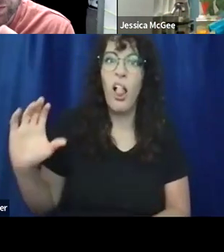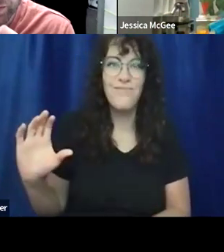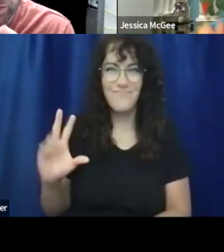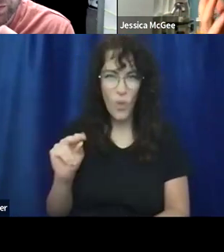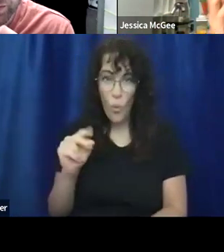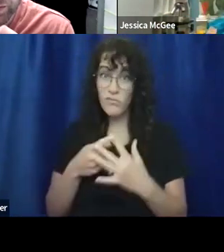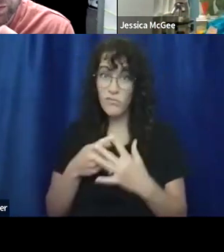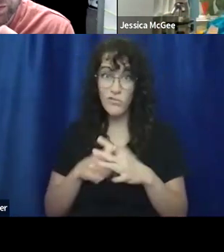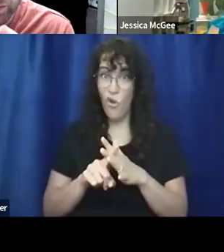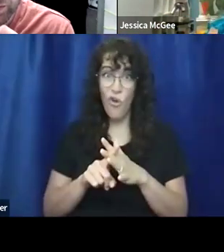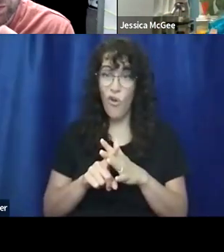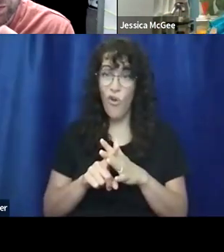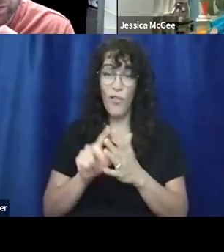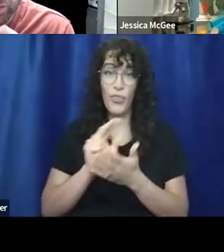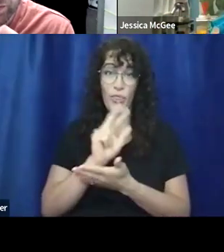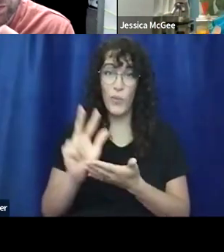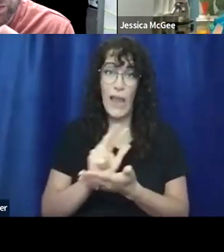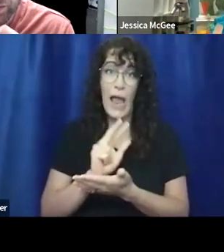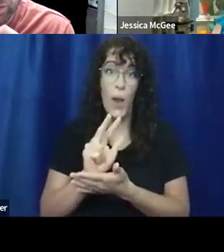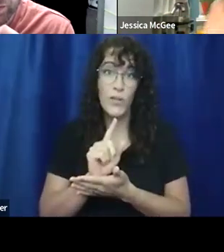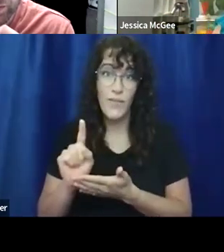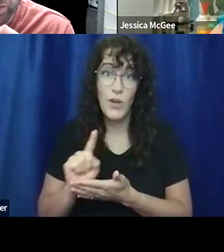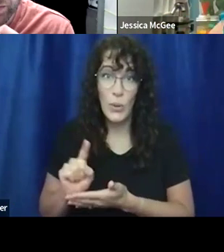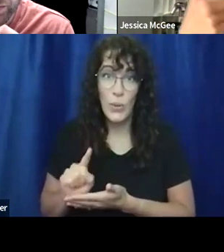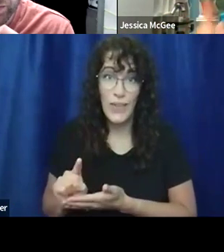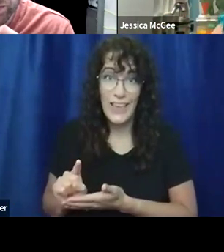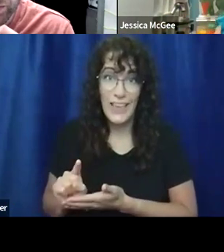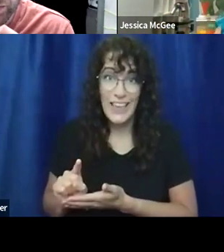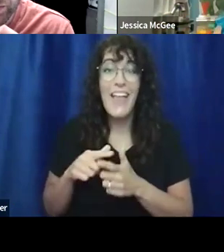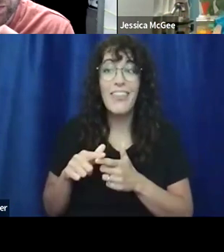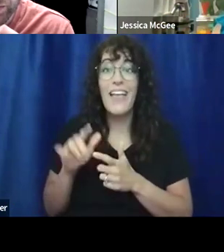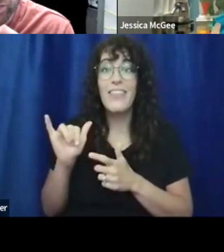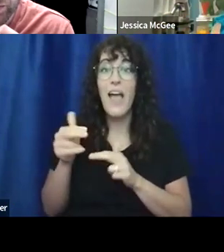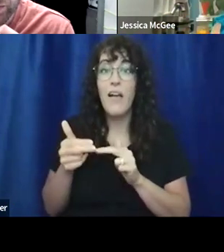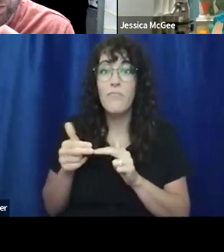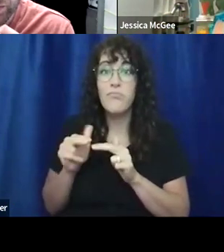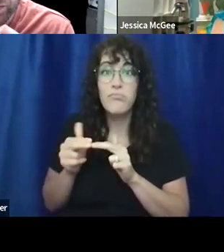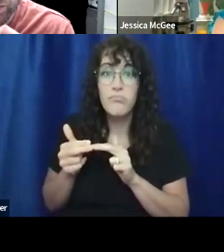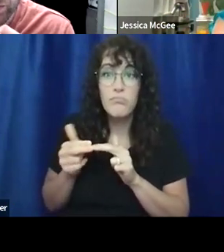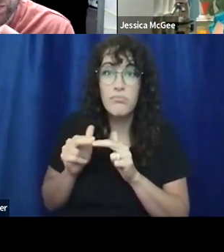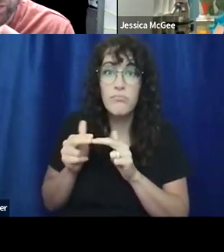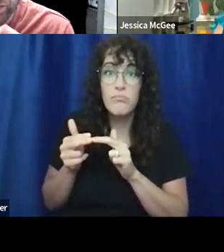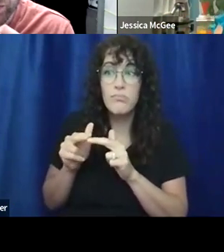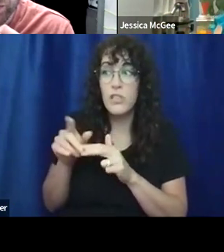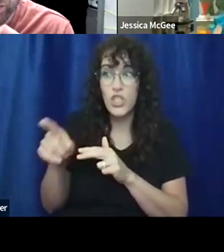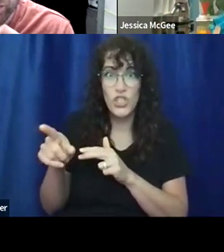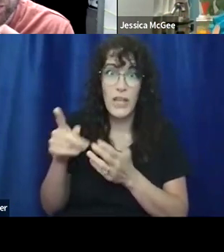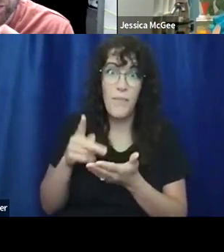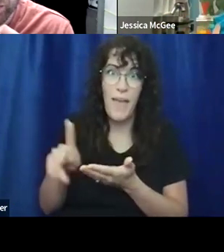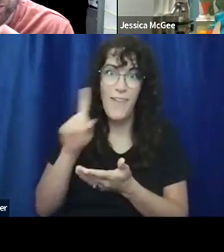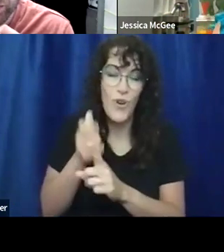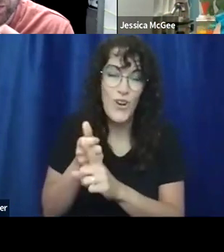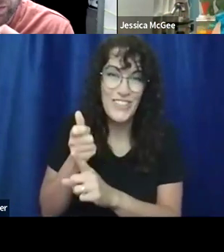started off with three hours a week. And then, you know, we bumped that up as she basically paid for herself